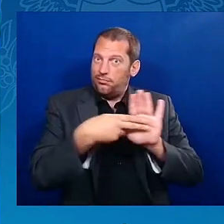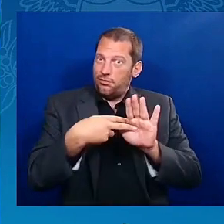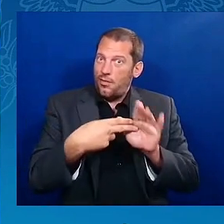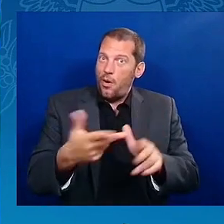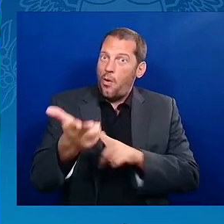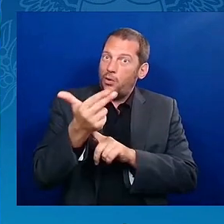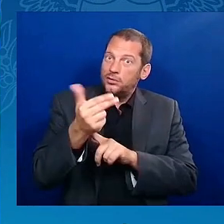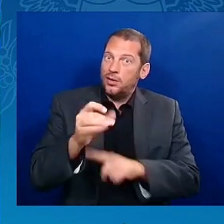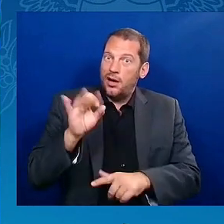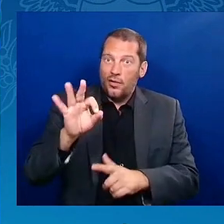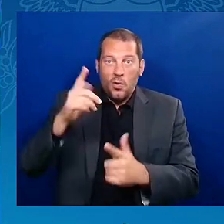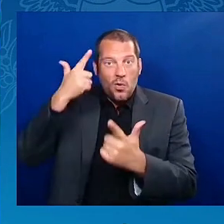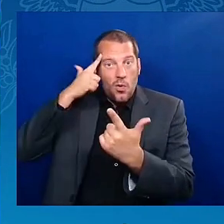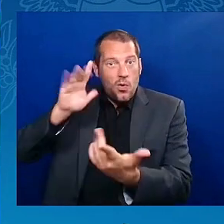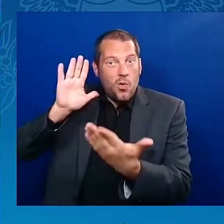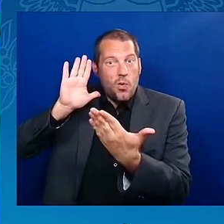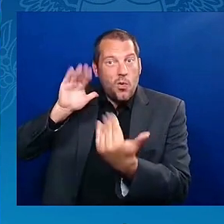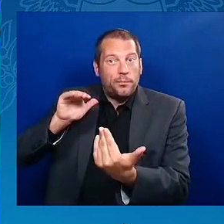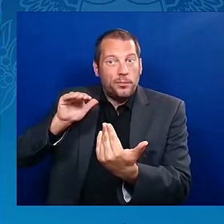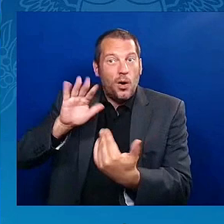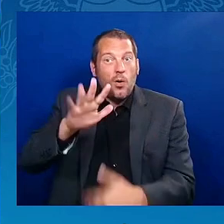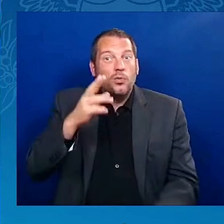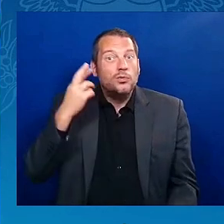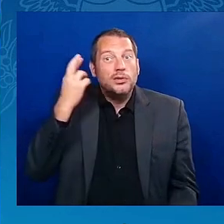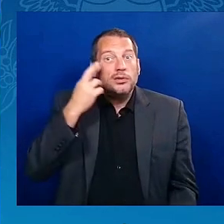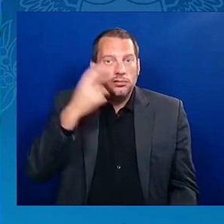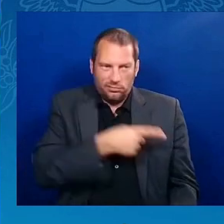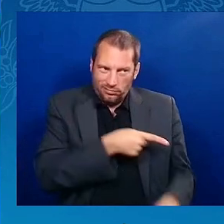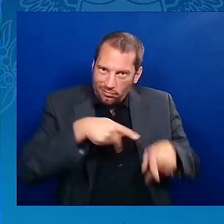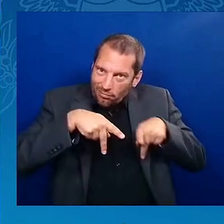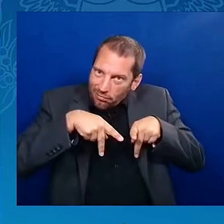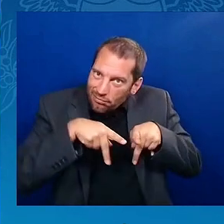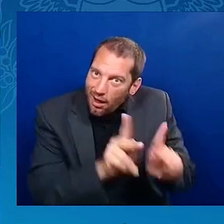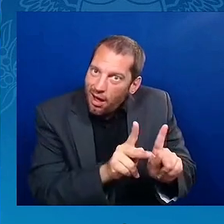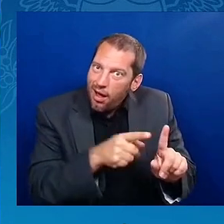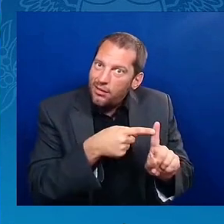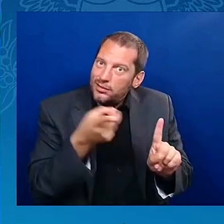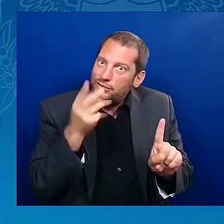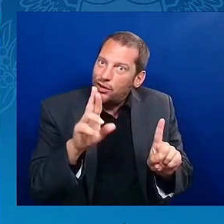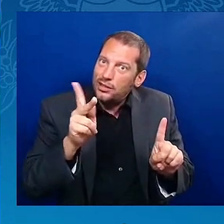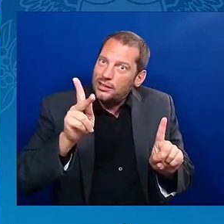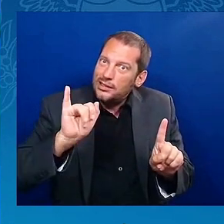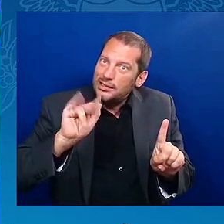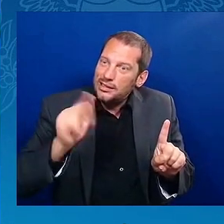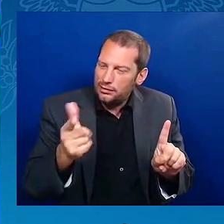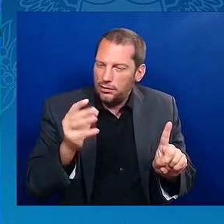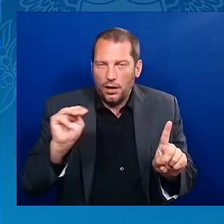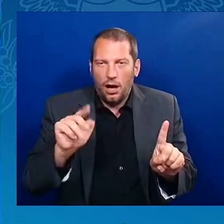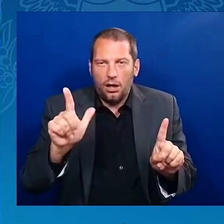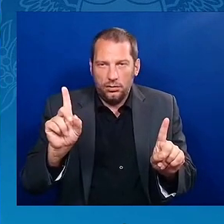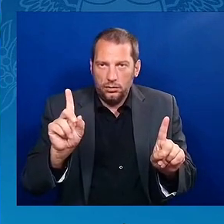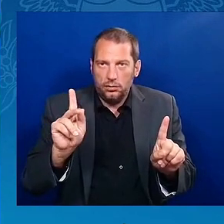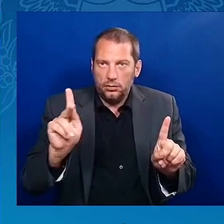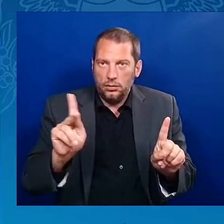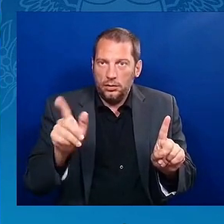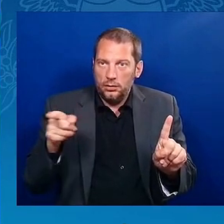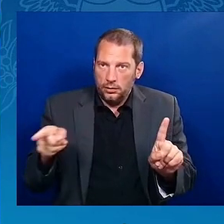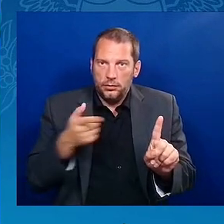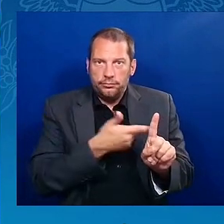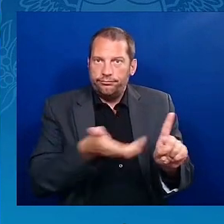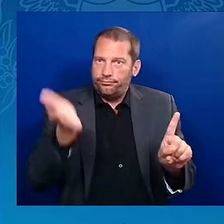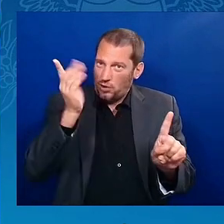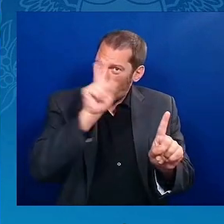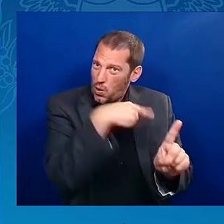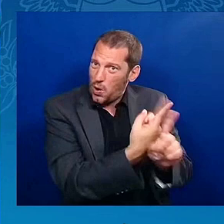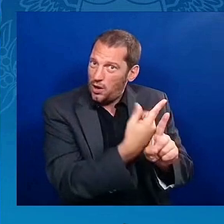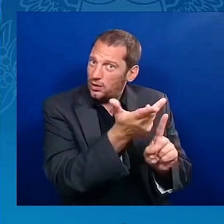to speak. And it was here, in this very ballroom, that Dr. King gave one